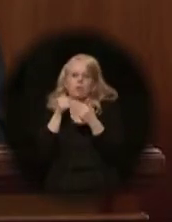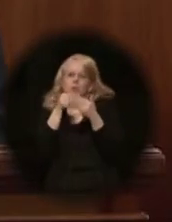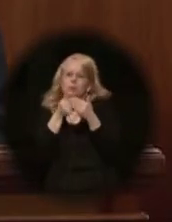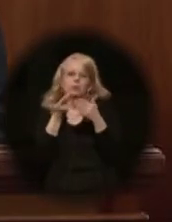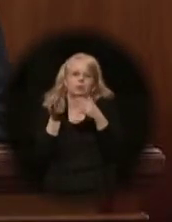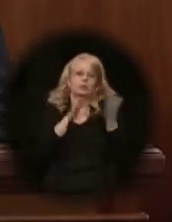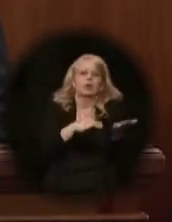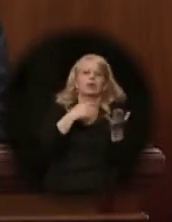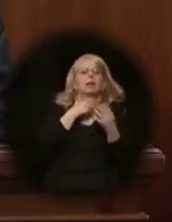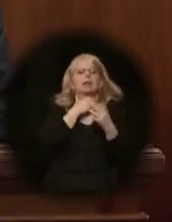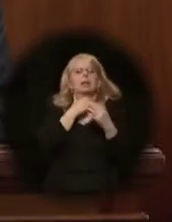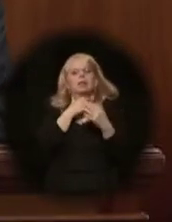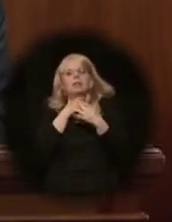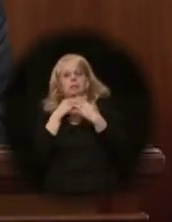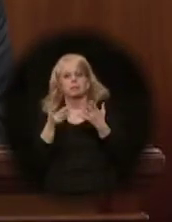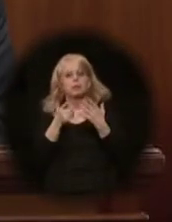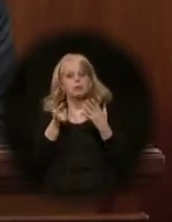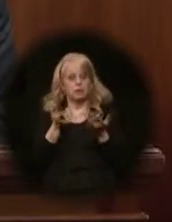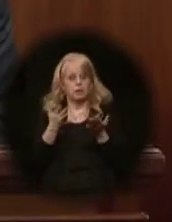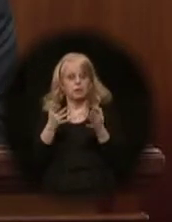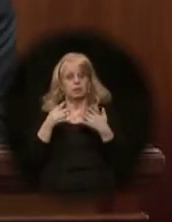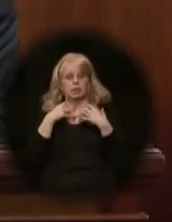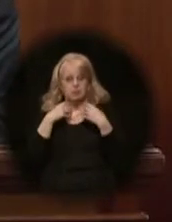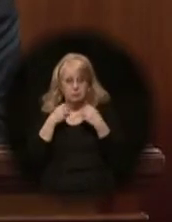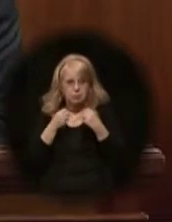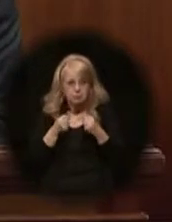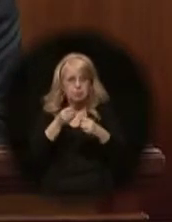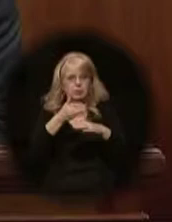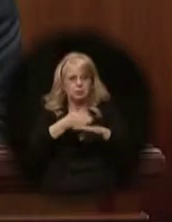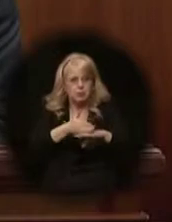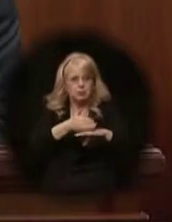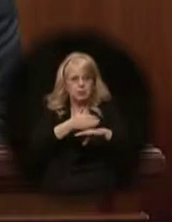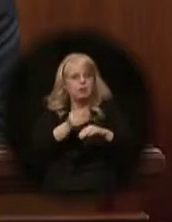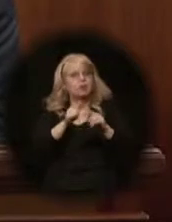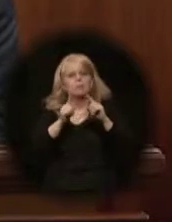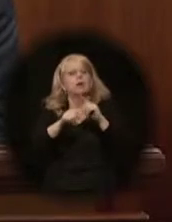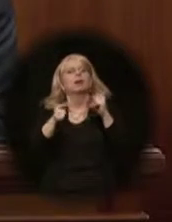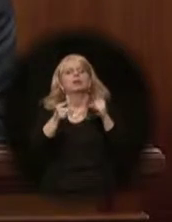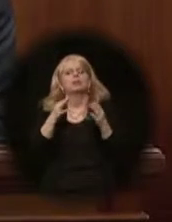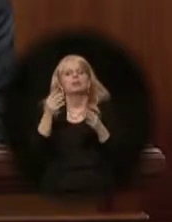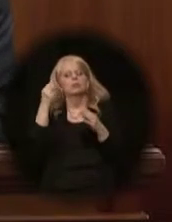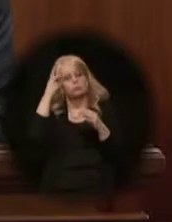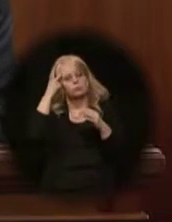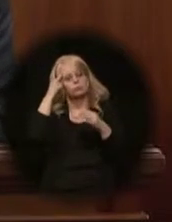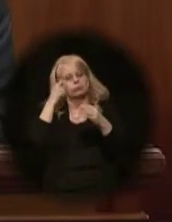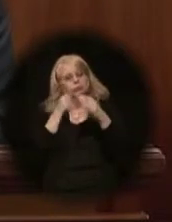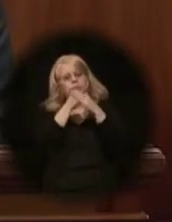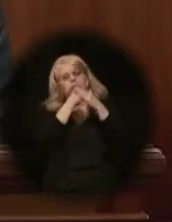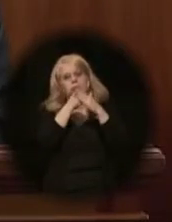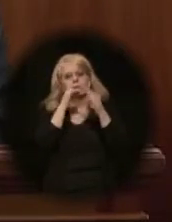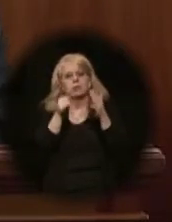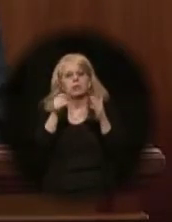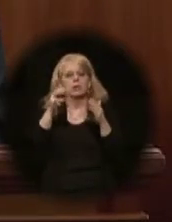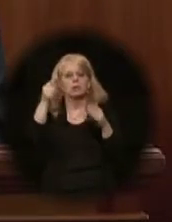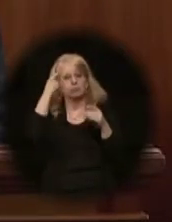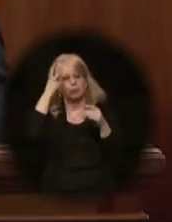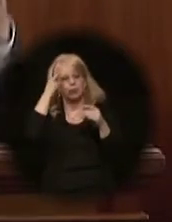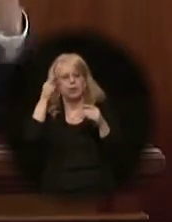While recovering from this severe injury, he had a major stroke. The damage to his brain was described as massive,